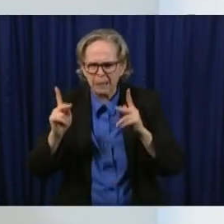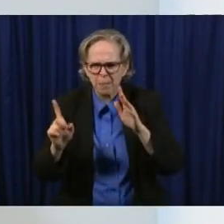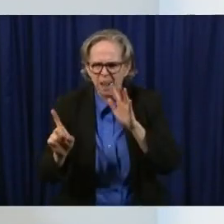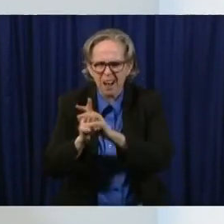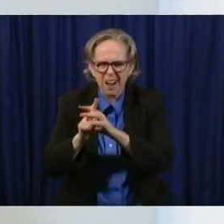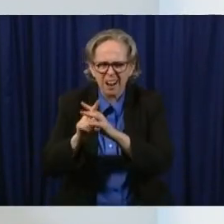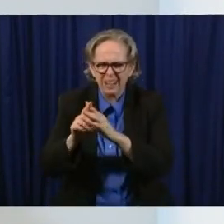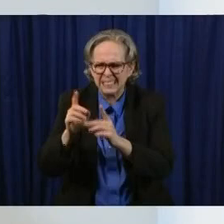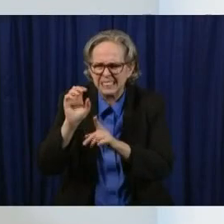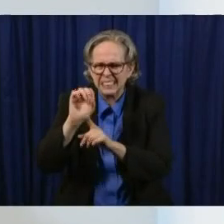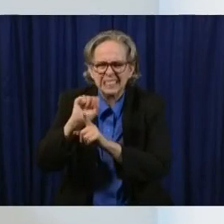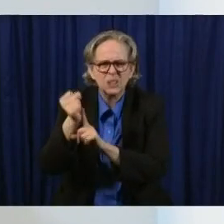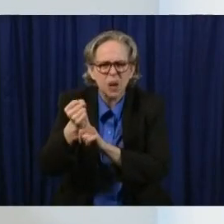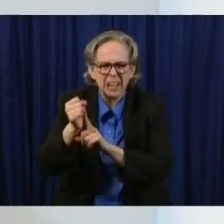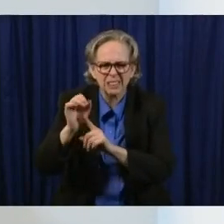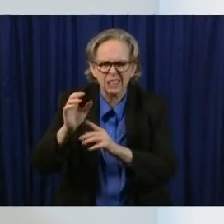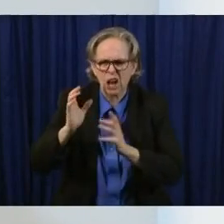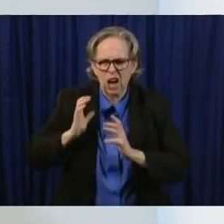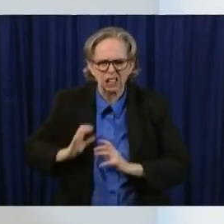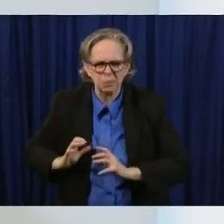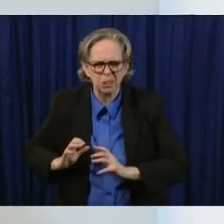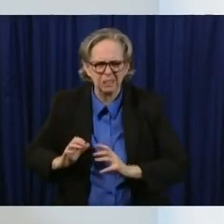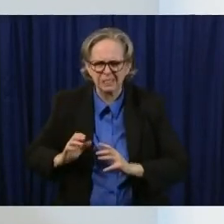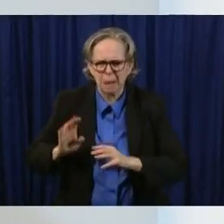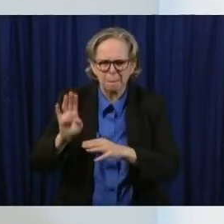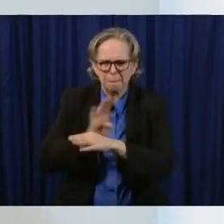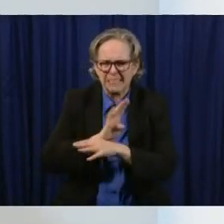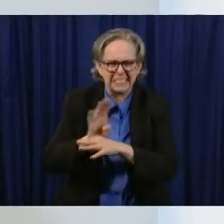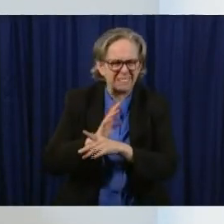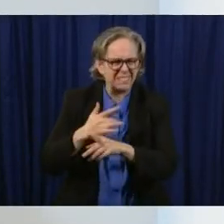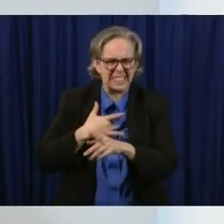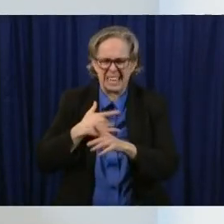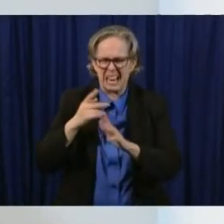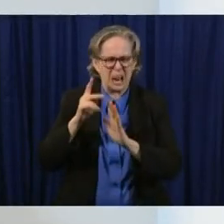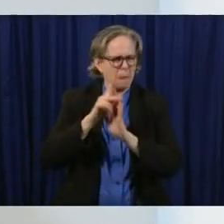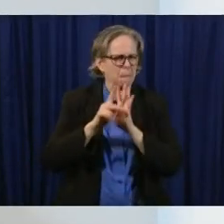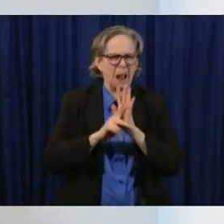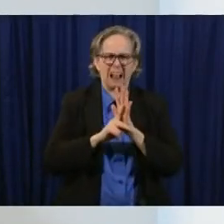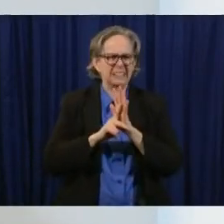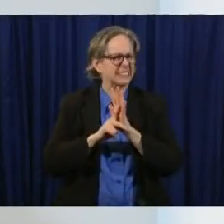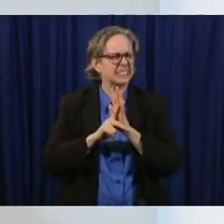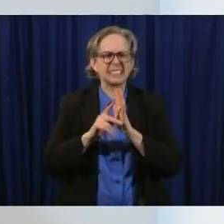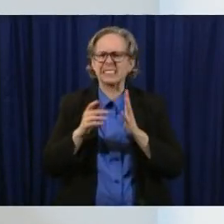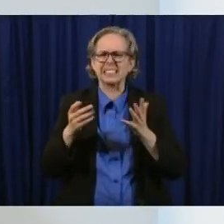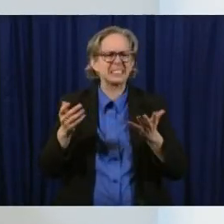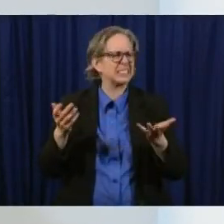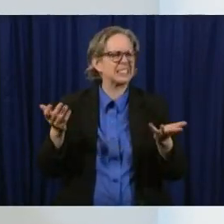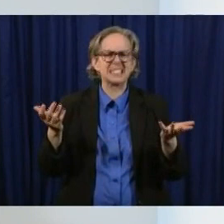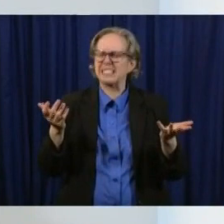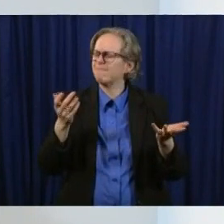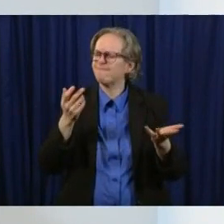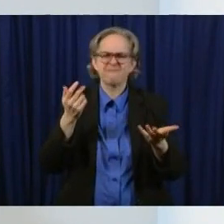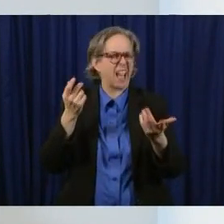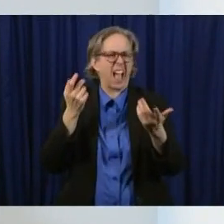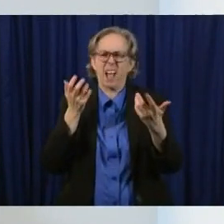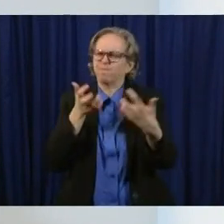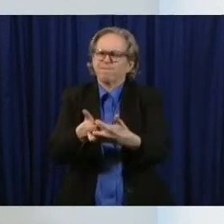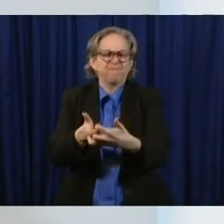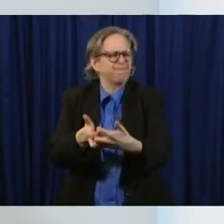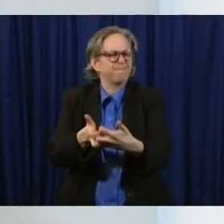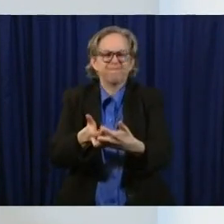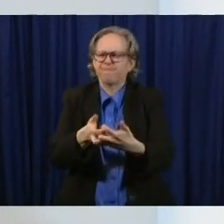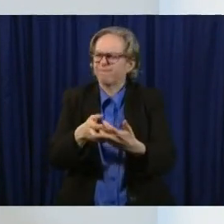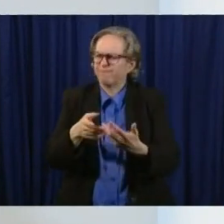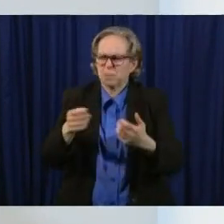a business found those policies impractical and so we have worked to clarify the